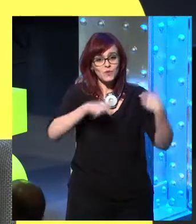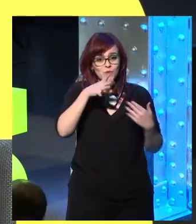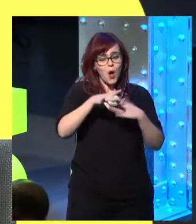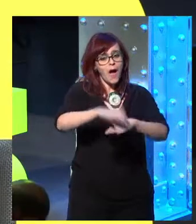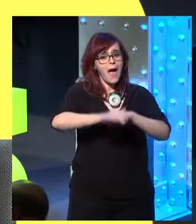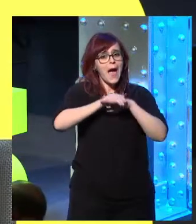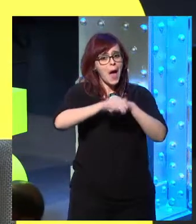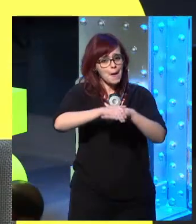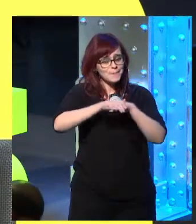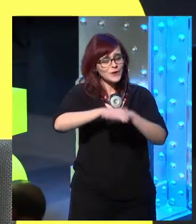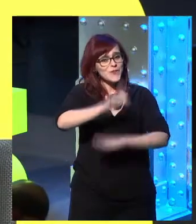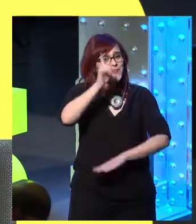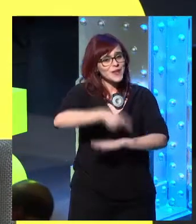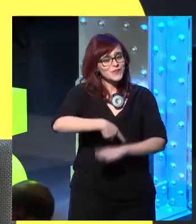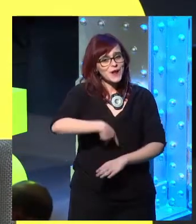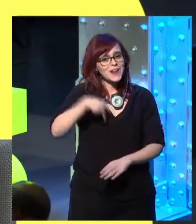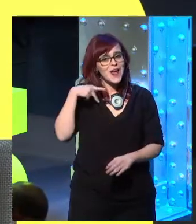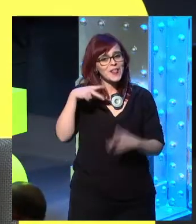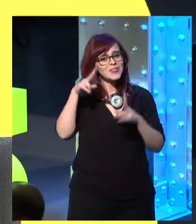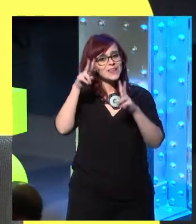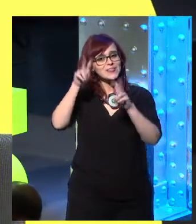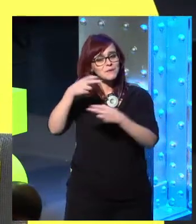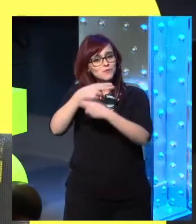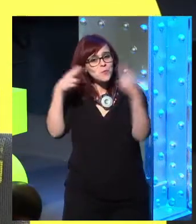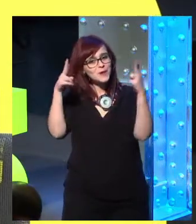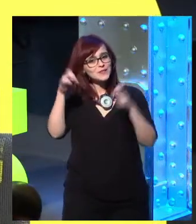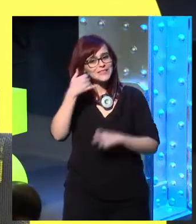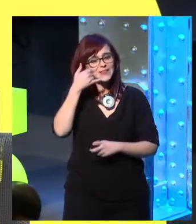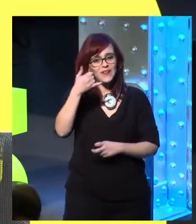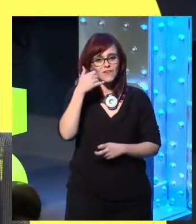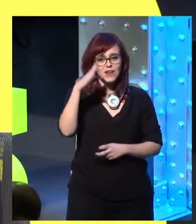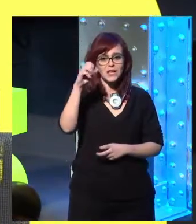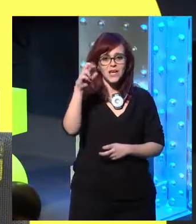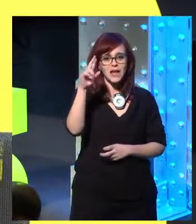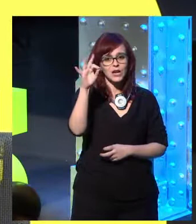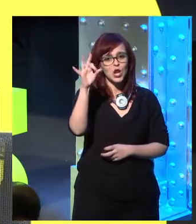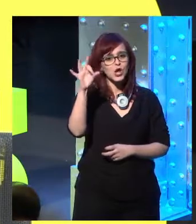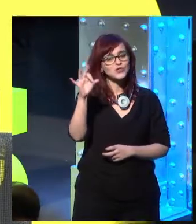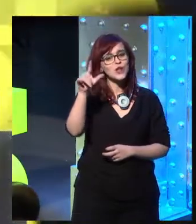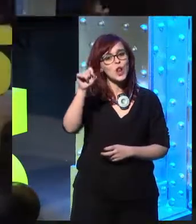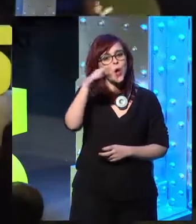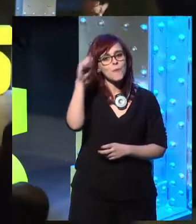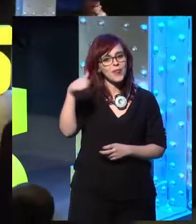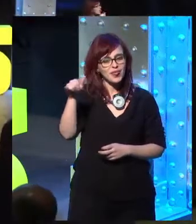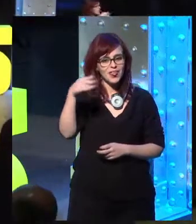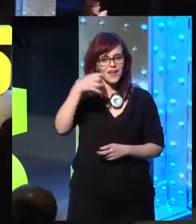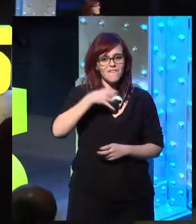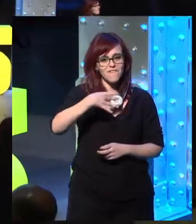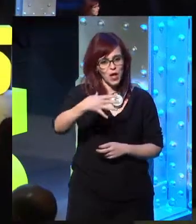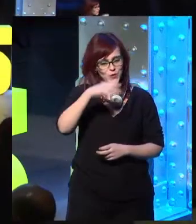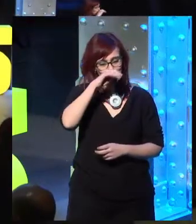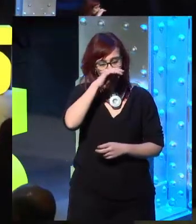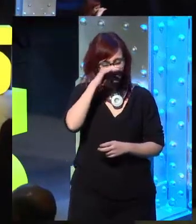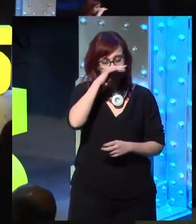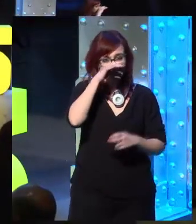And our great friend and general manager of Telephonica, Carlos Lopez Blanco. Thank you very much. Amber, this is